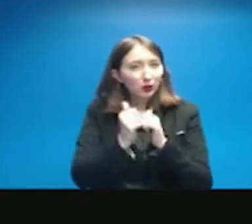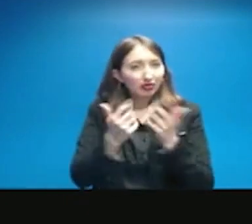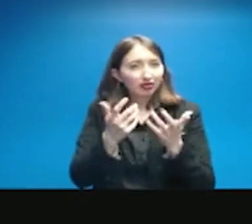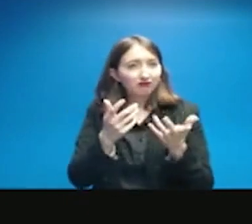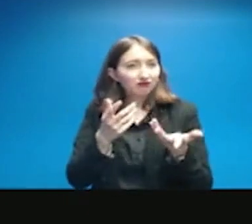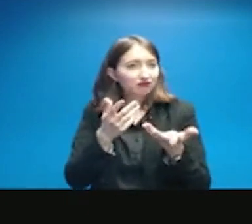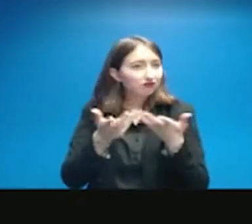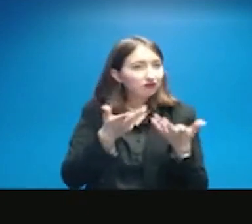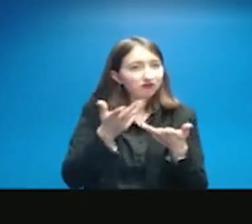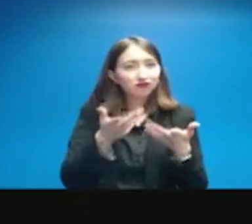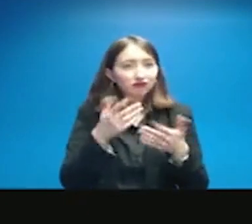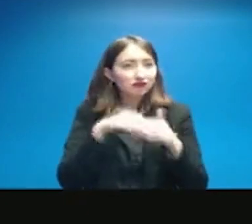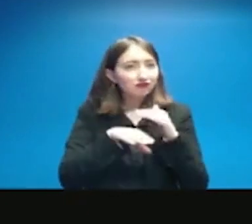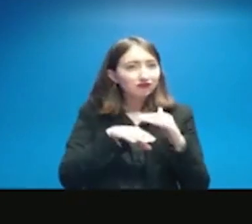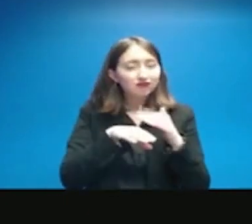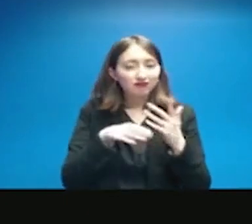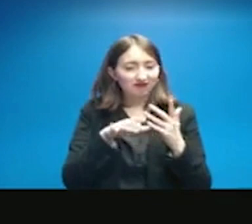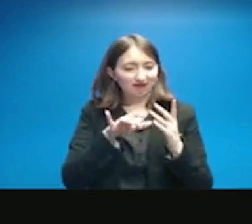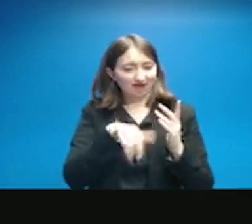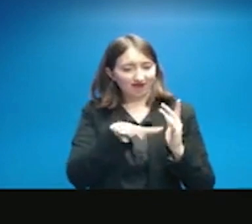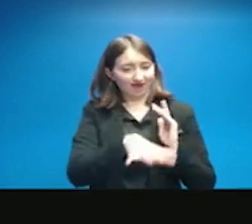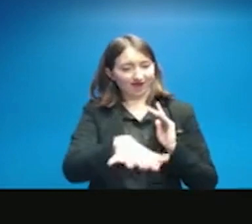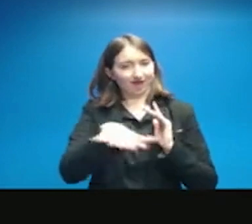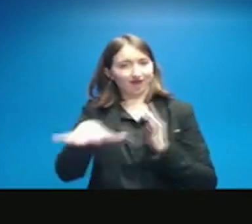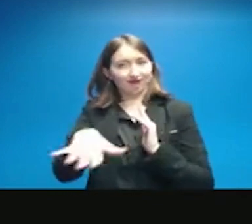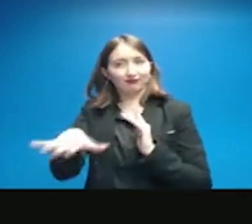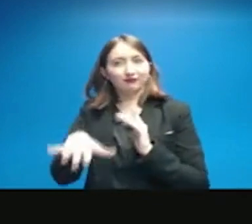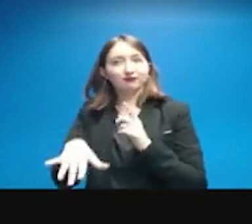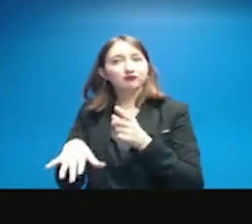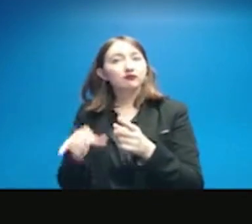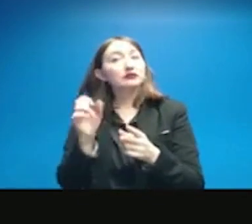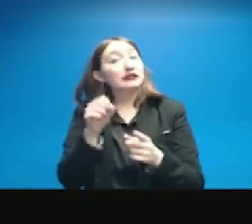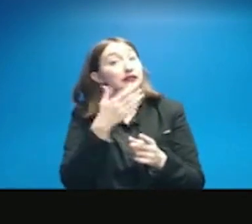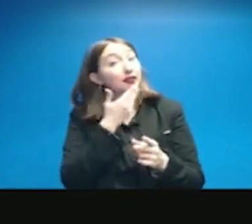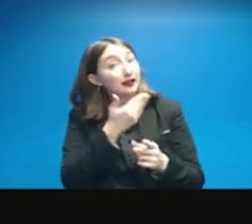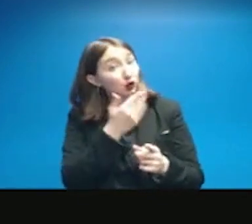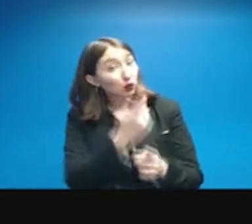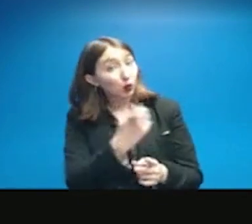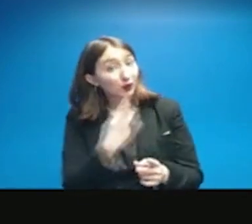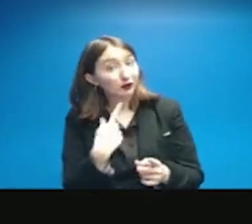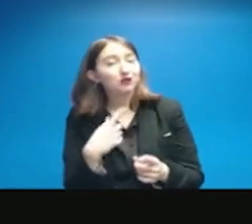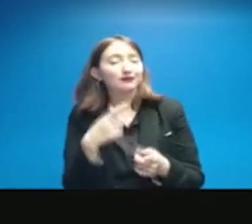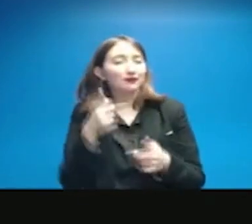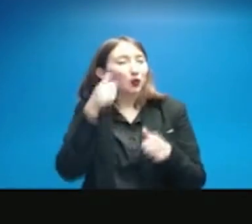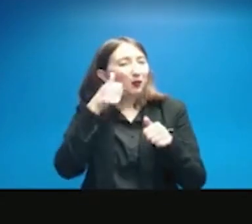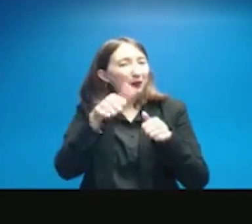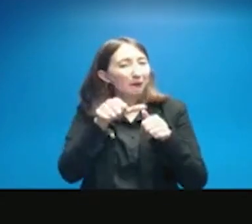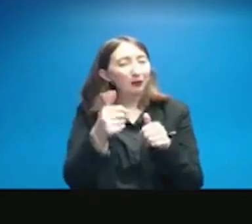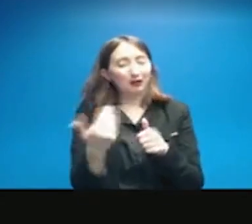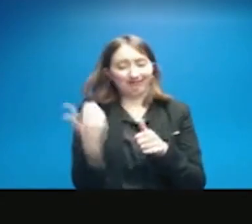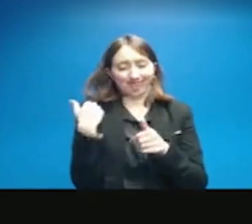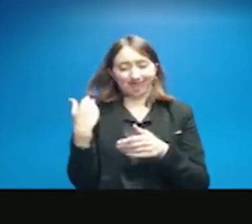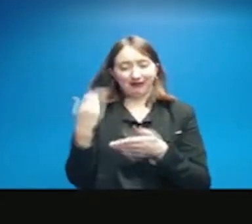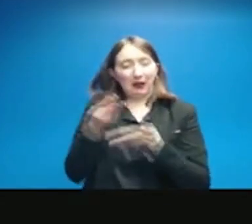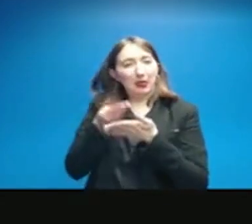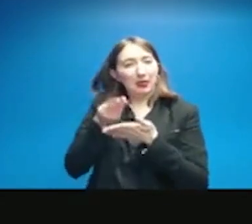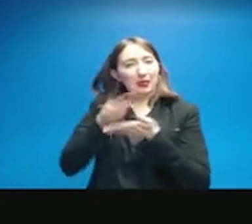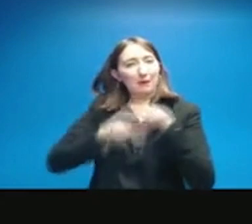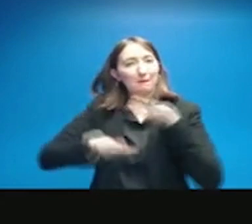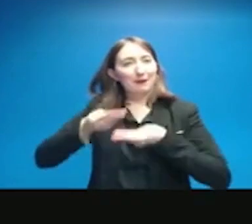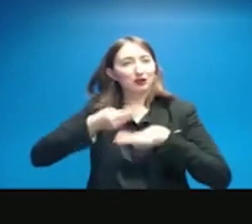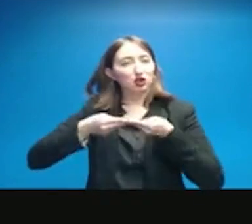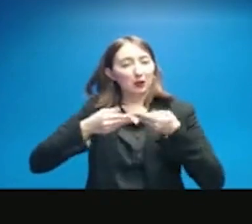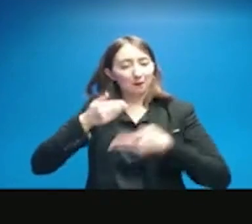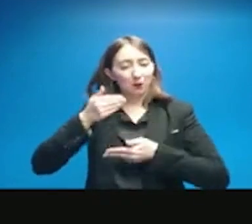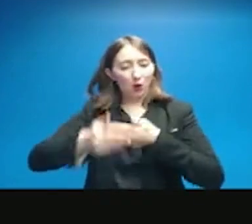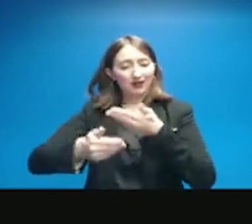Thank you for that question. So a couple of things. You may recall that as part of our budget process, we talked about coming